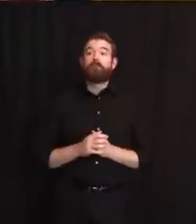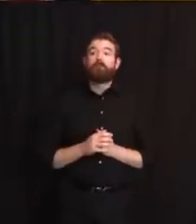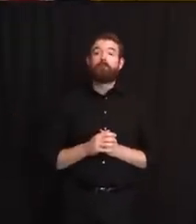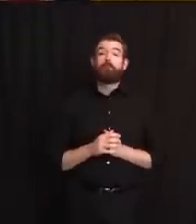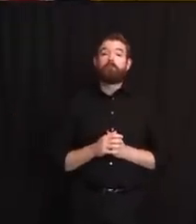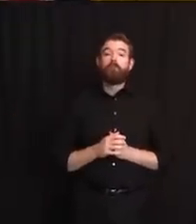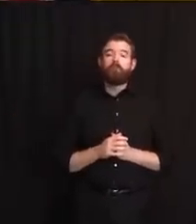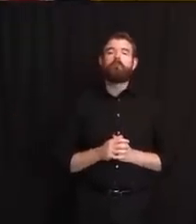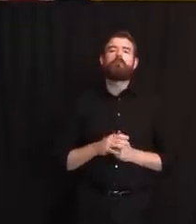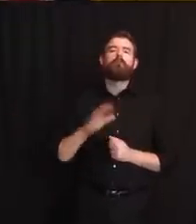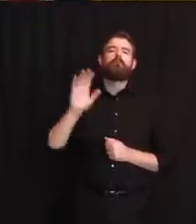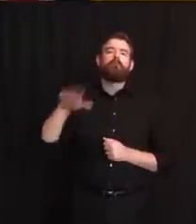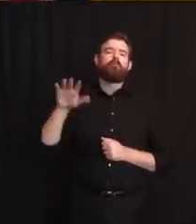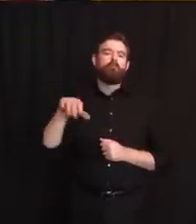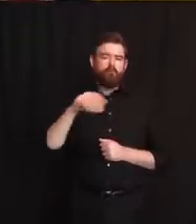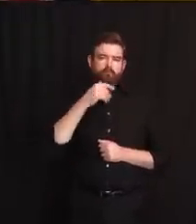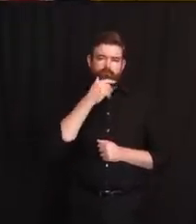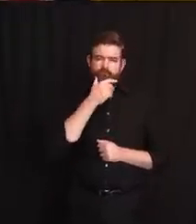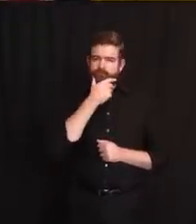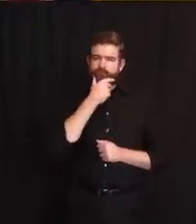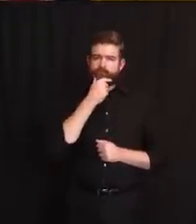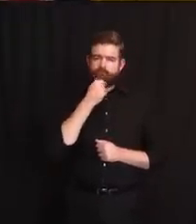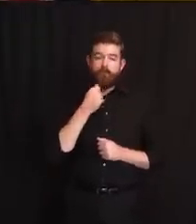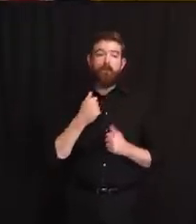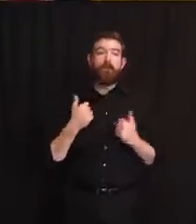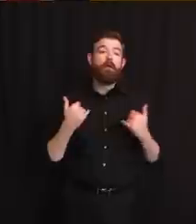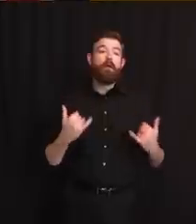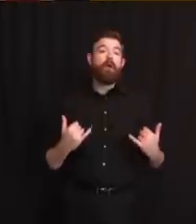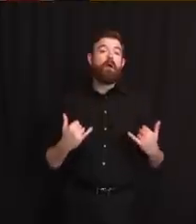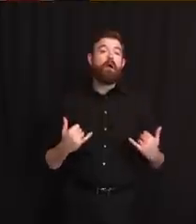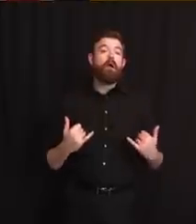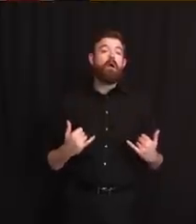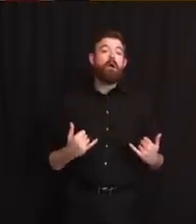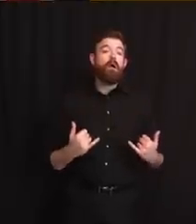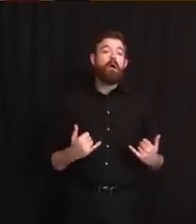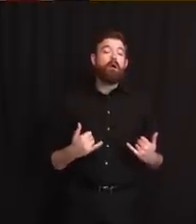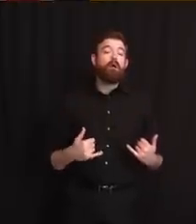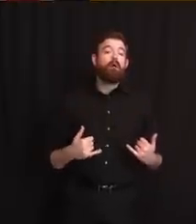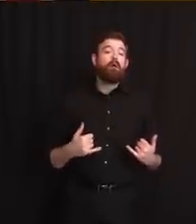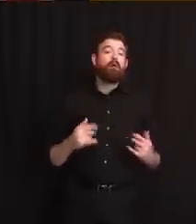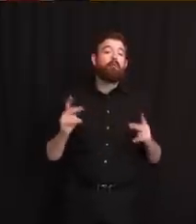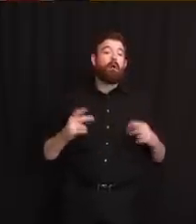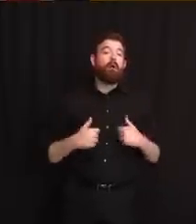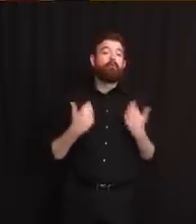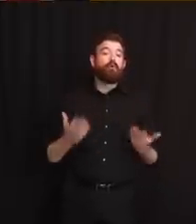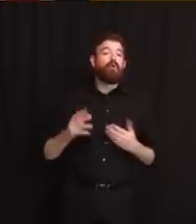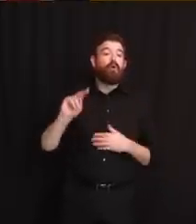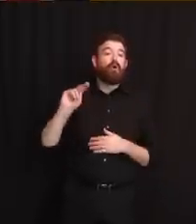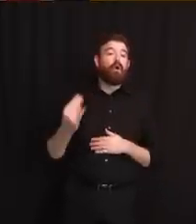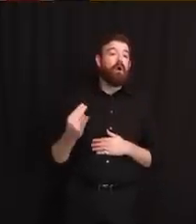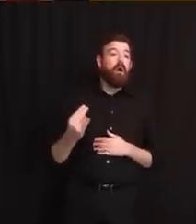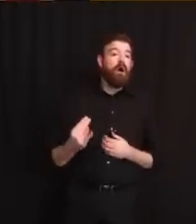total residents in May that were tested were 54,000.